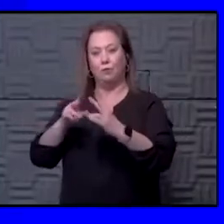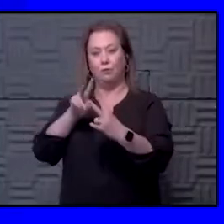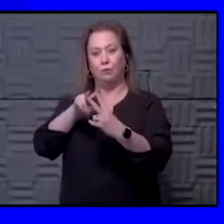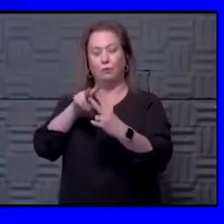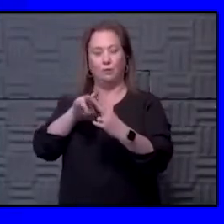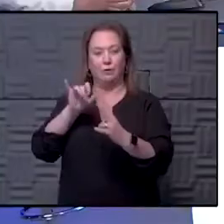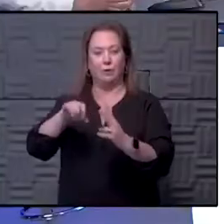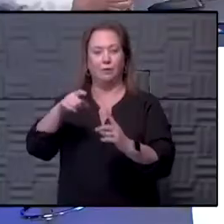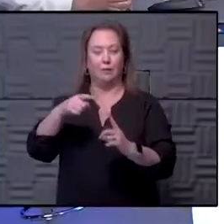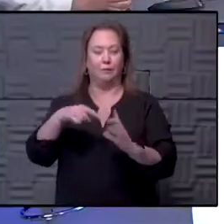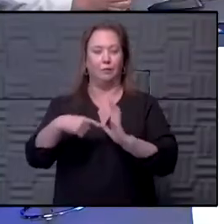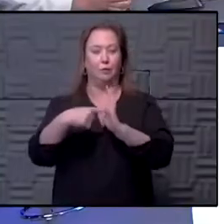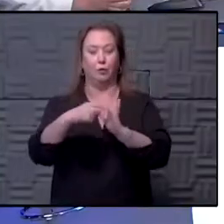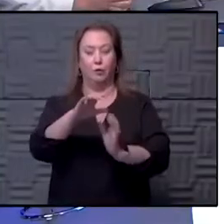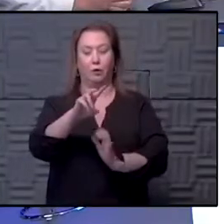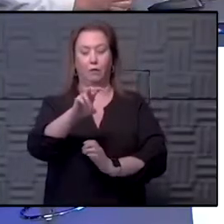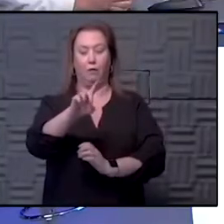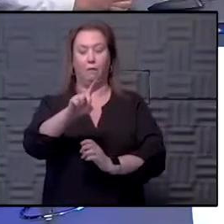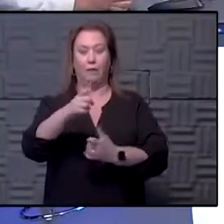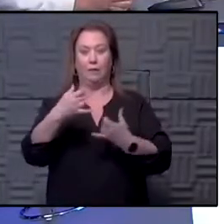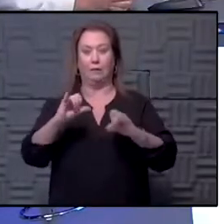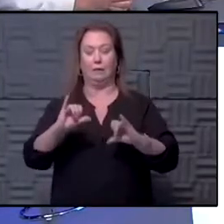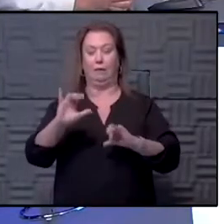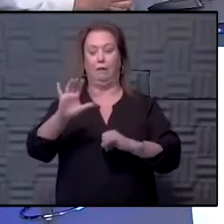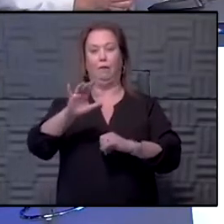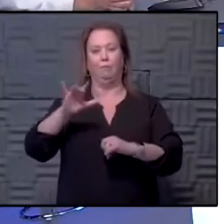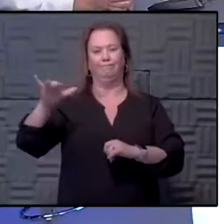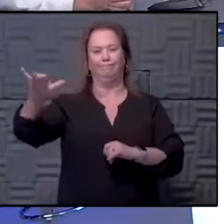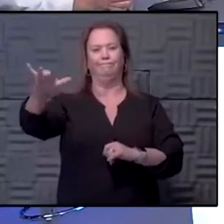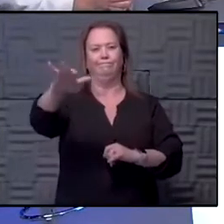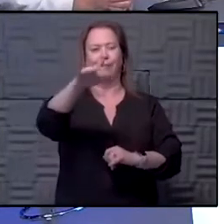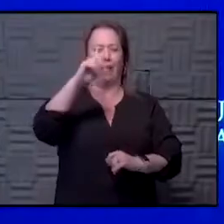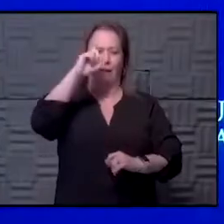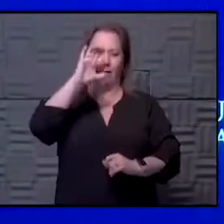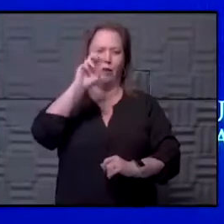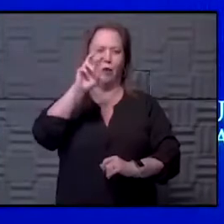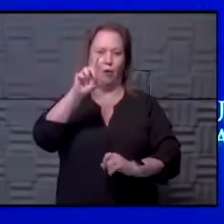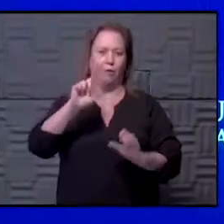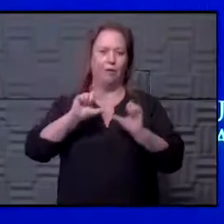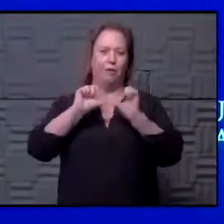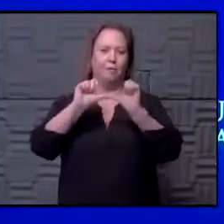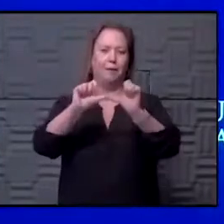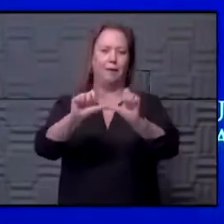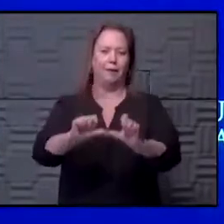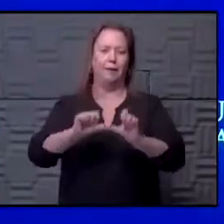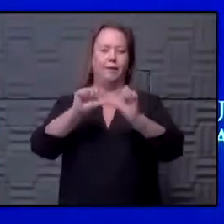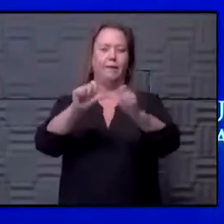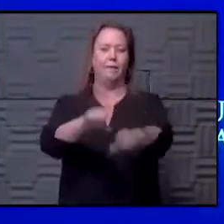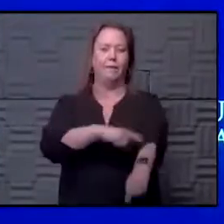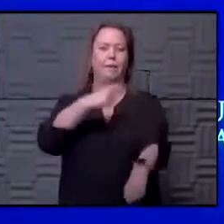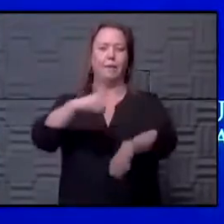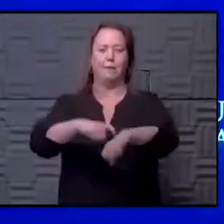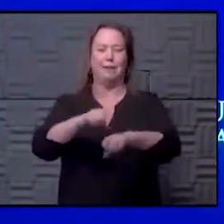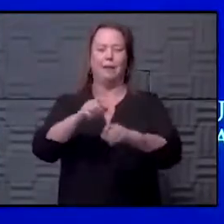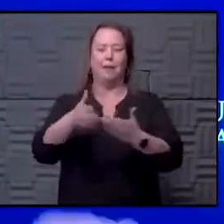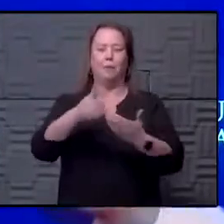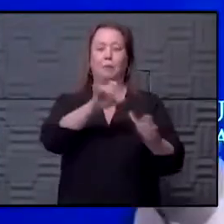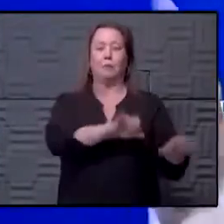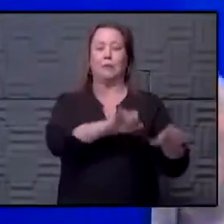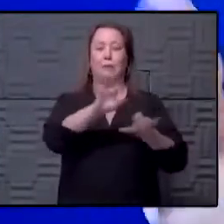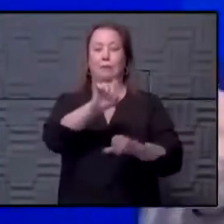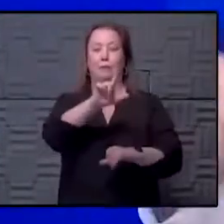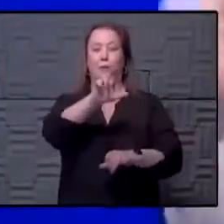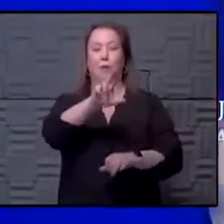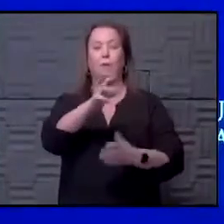said exactly. And even if COVID is still out there, which I think it's going to be out there. I think COVID's here for a long time. I think it's going to act like influenza. But we want it to